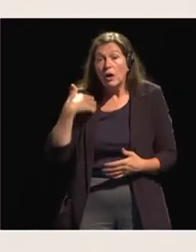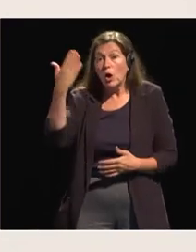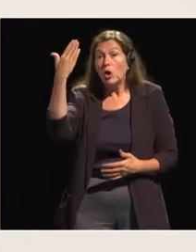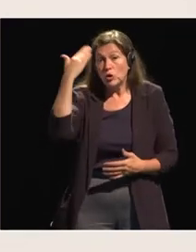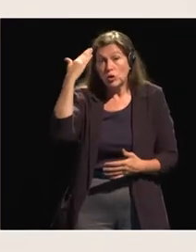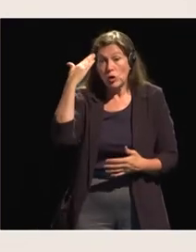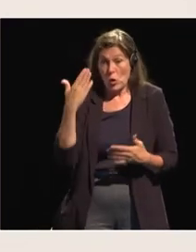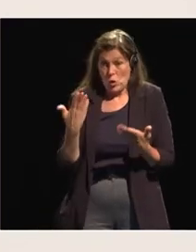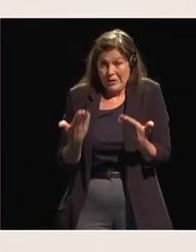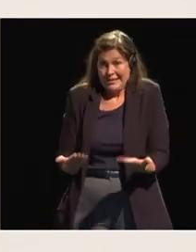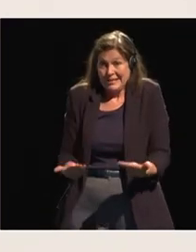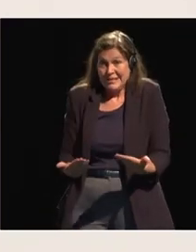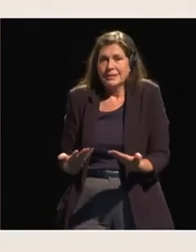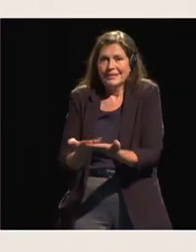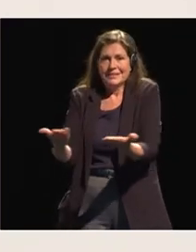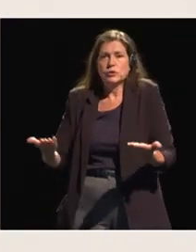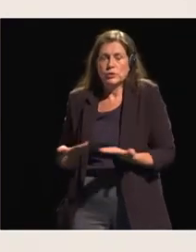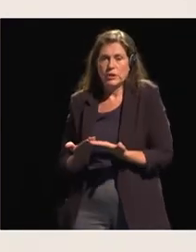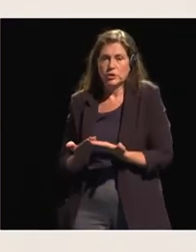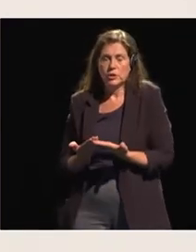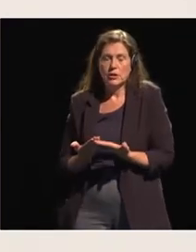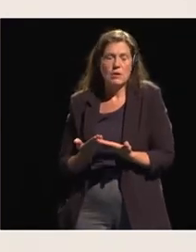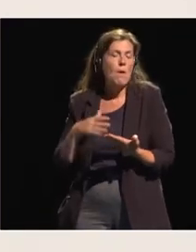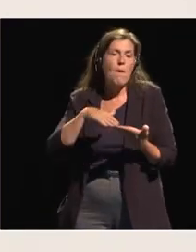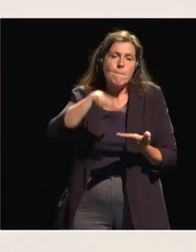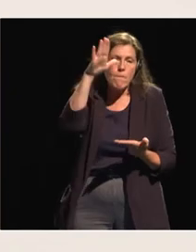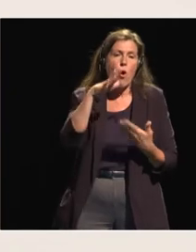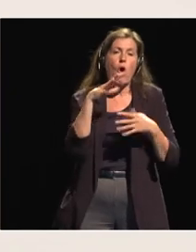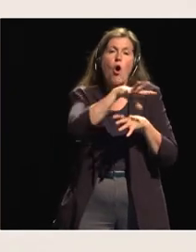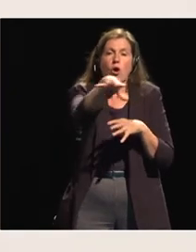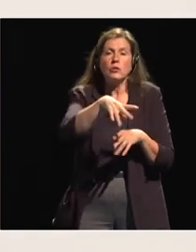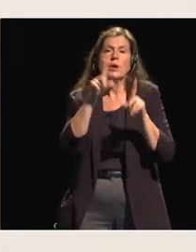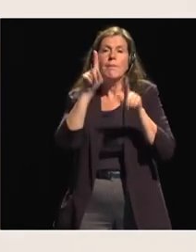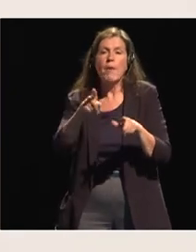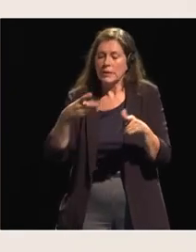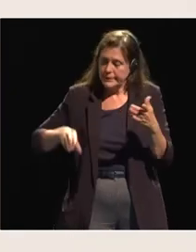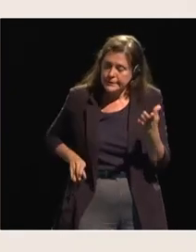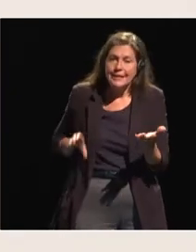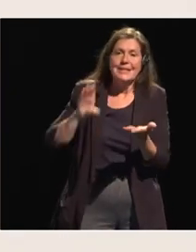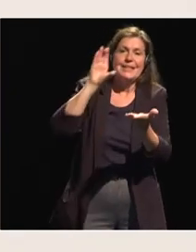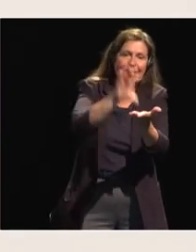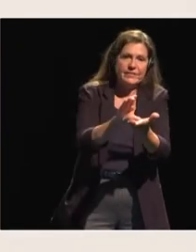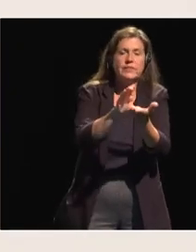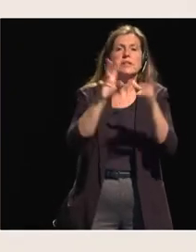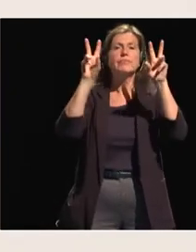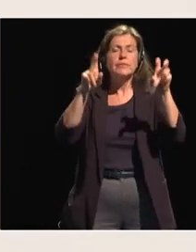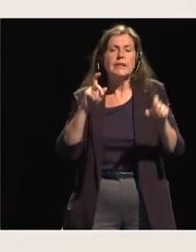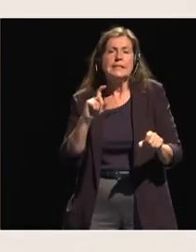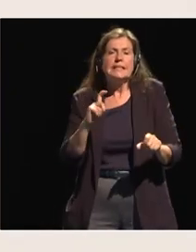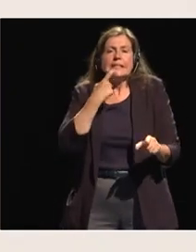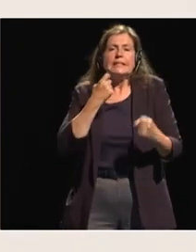about the current situation that more countries need to start investing in what would under the general heading of resilience